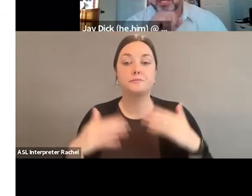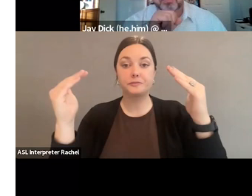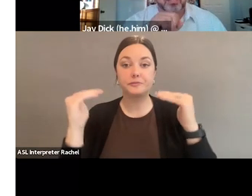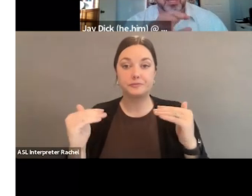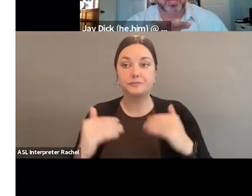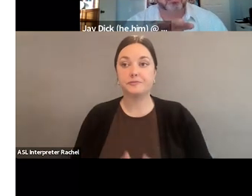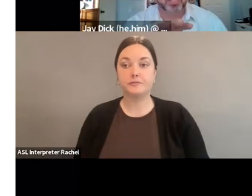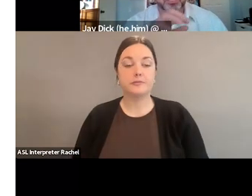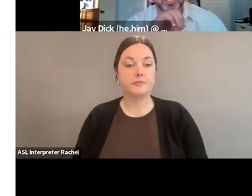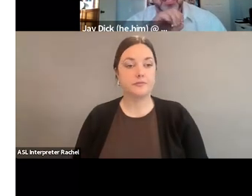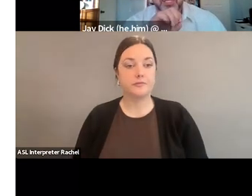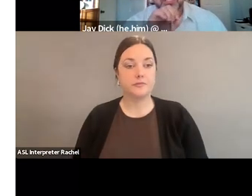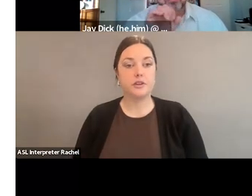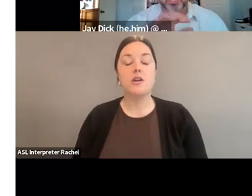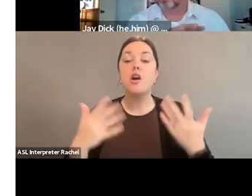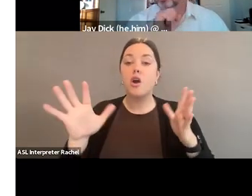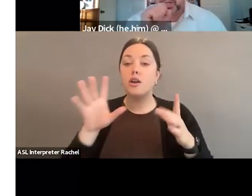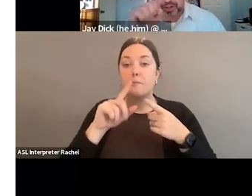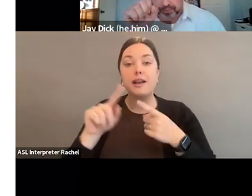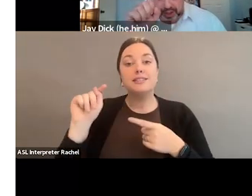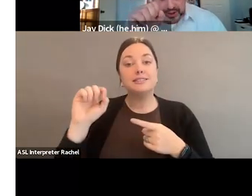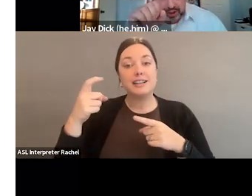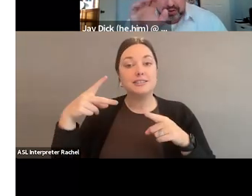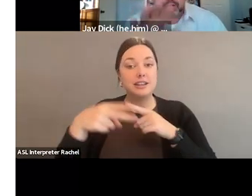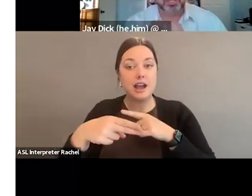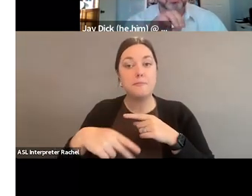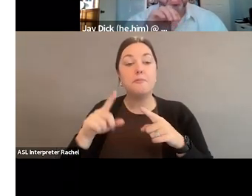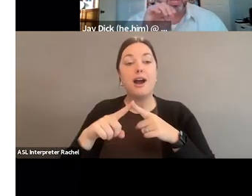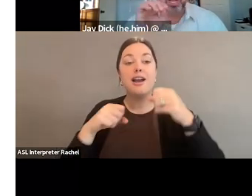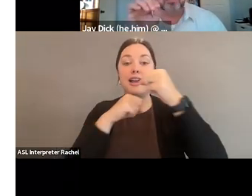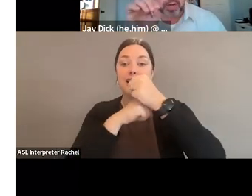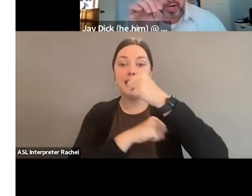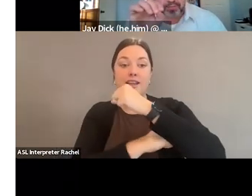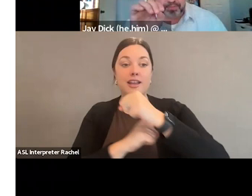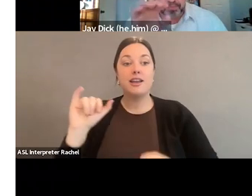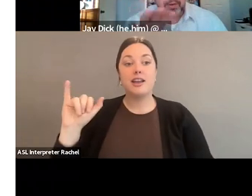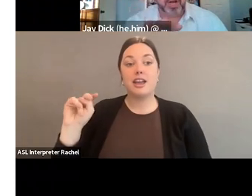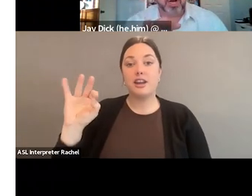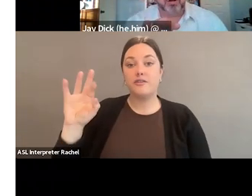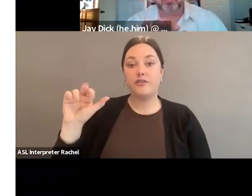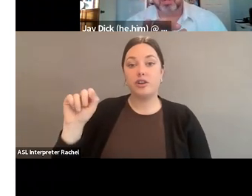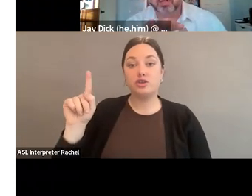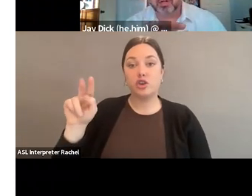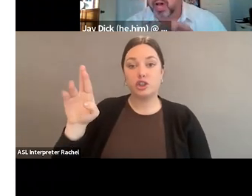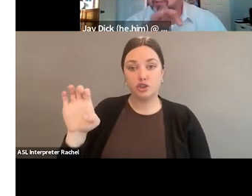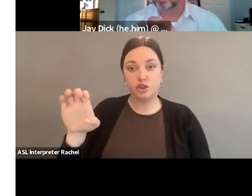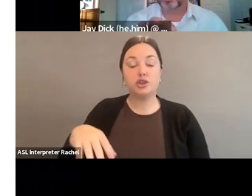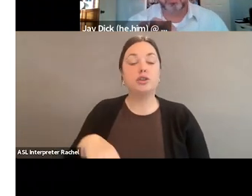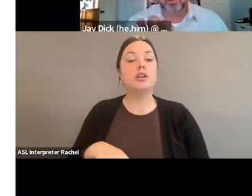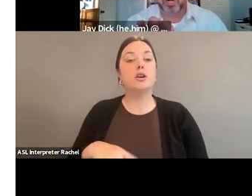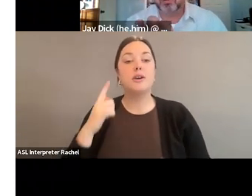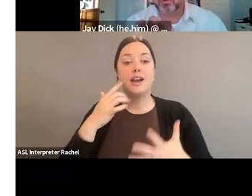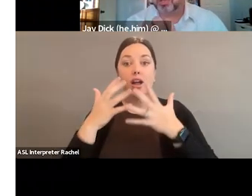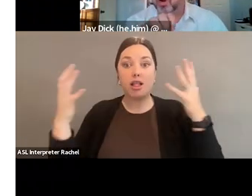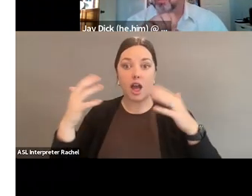I've already talked about budget and tax cuts, but infrastructure. So, you know, we certainly have a lot of